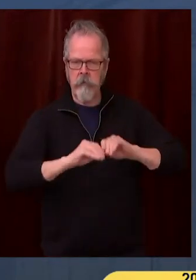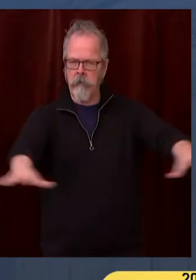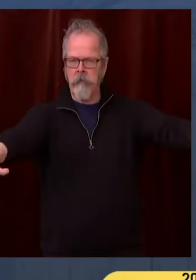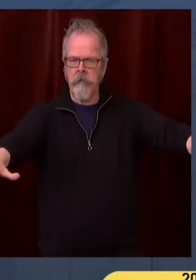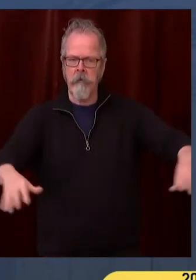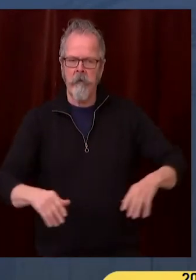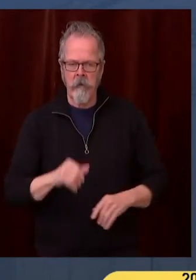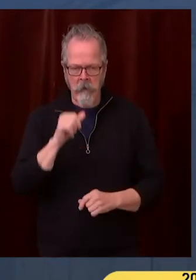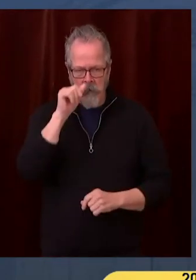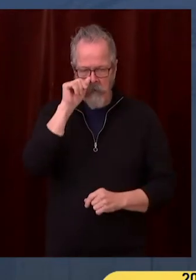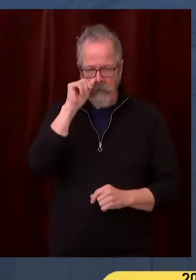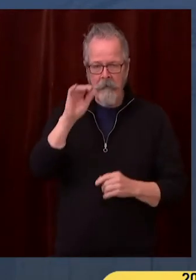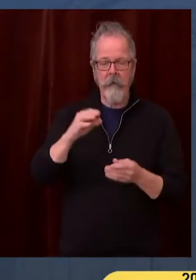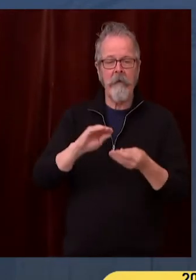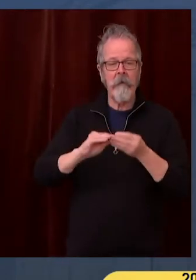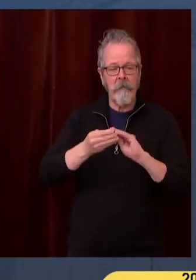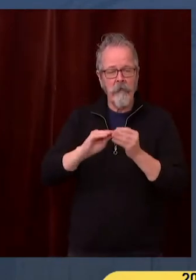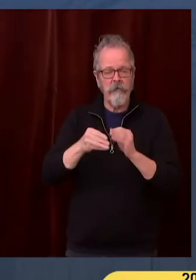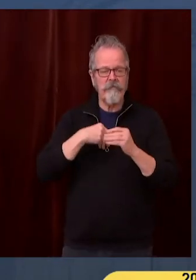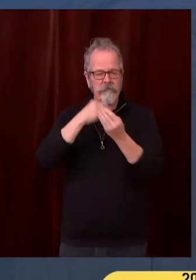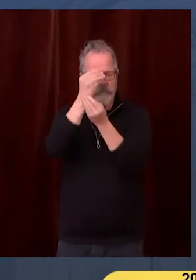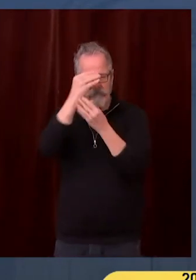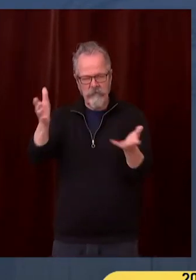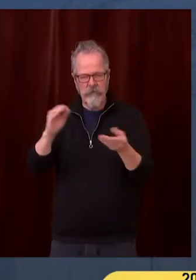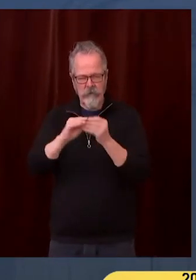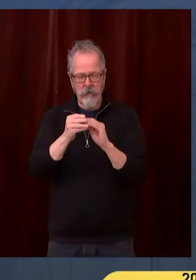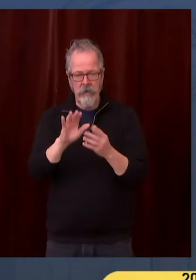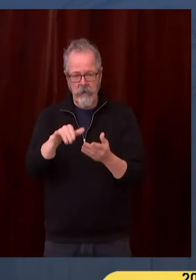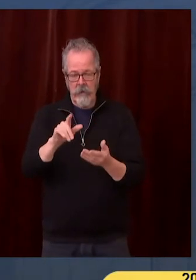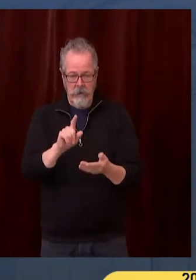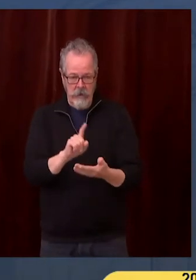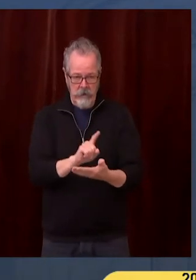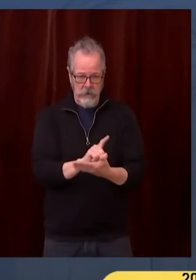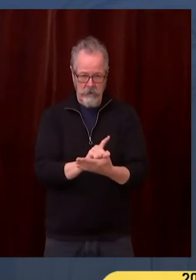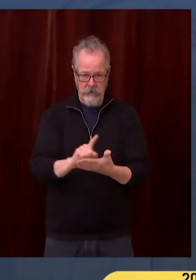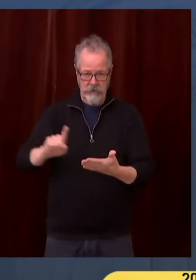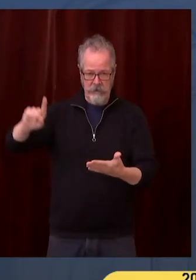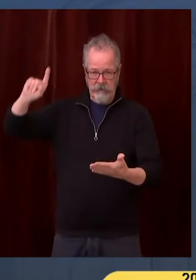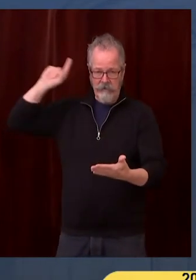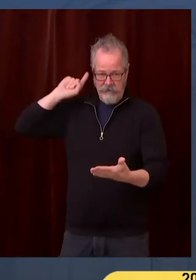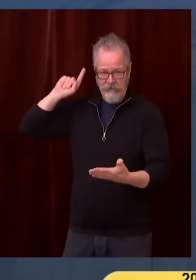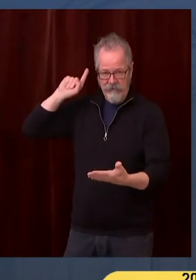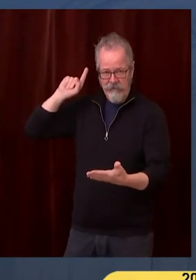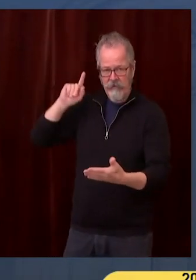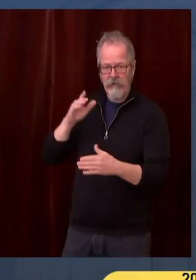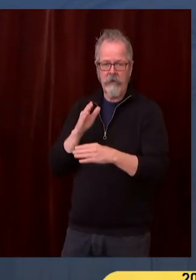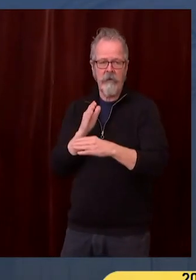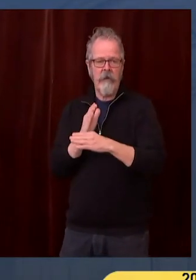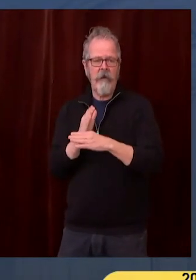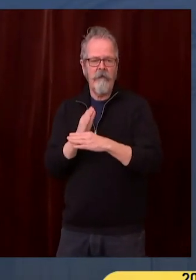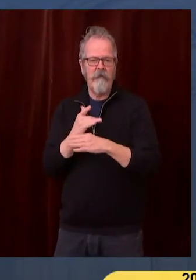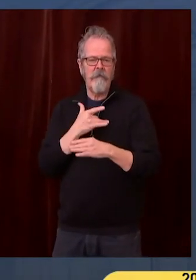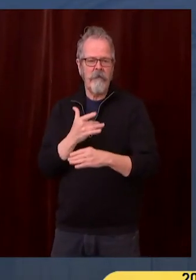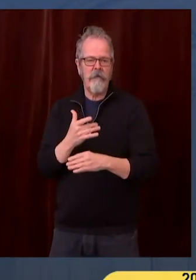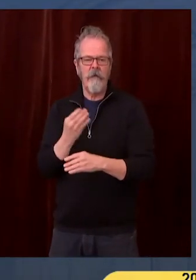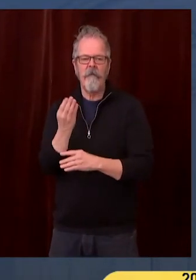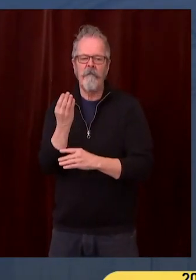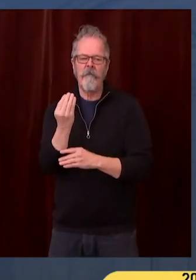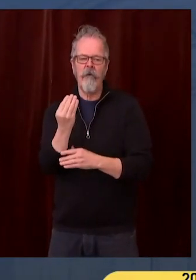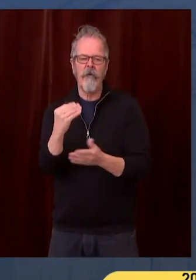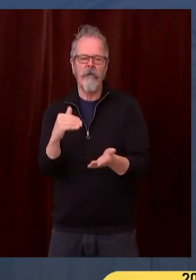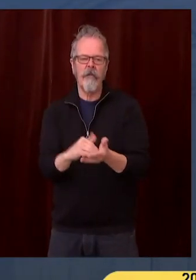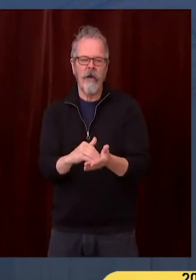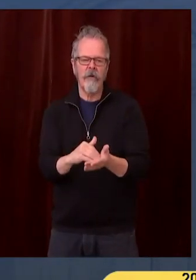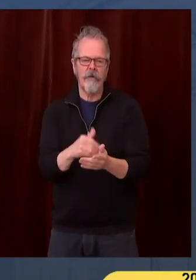just about a week ago, we were administering about 14,000 doses a